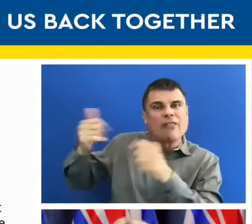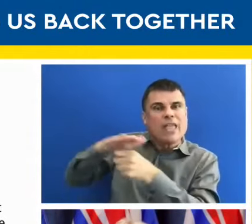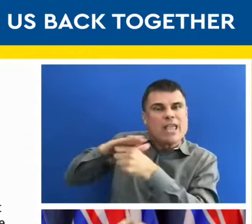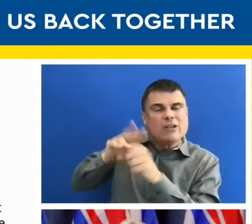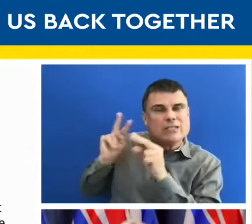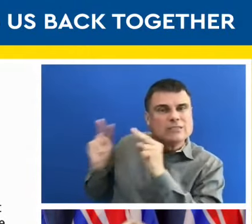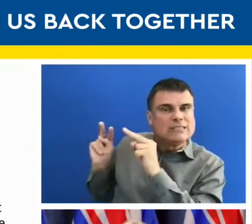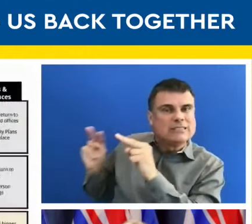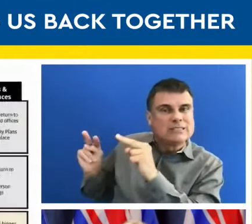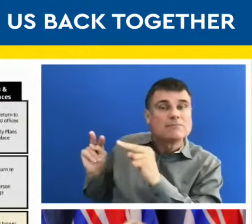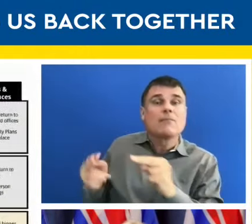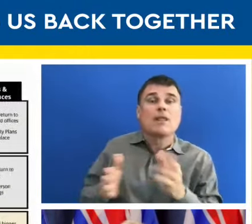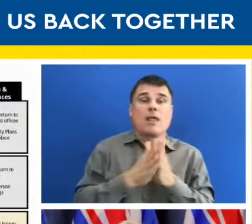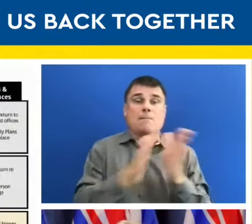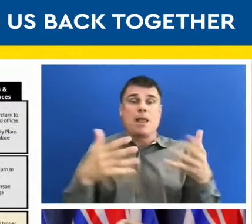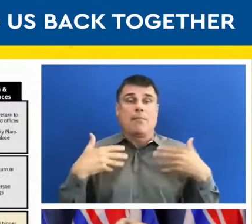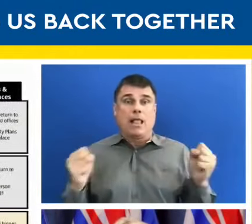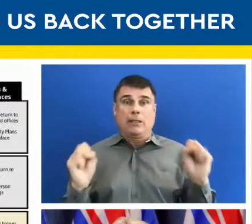will remain in place.